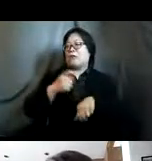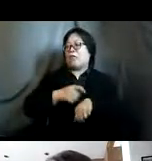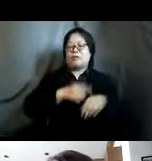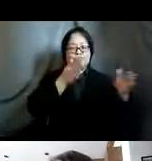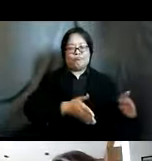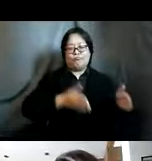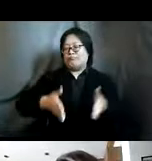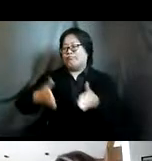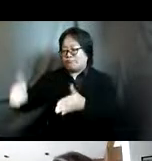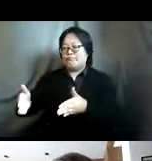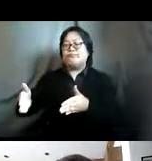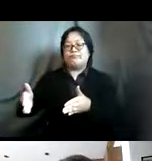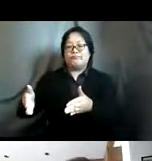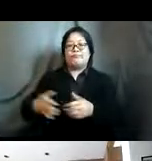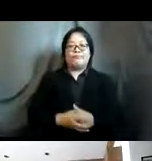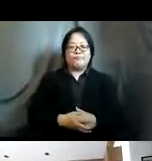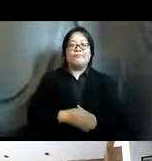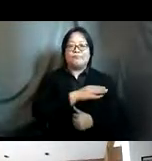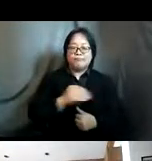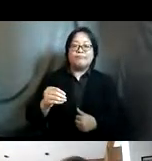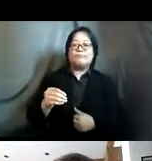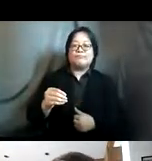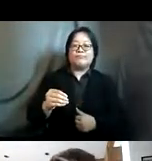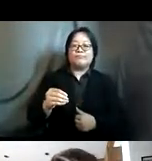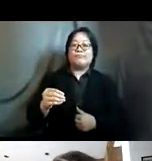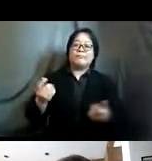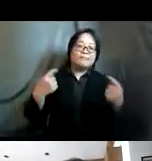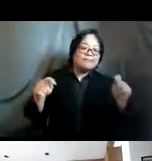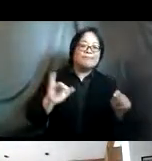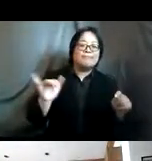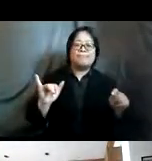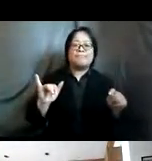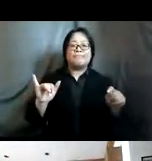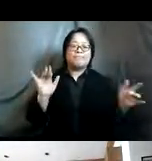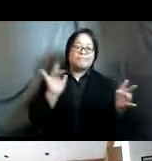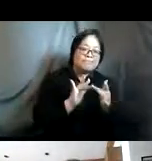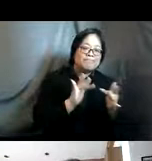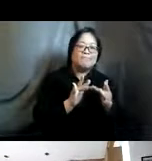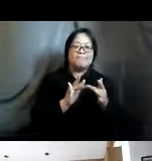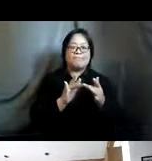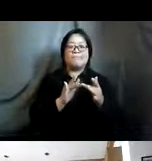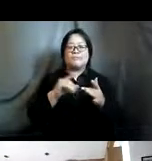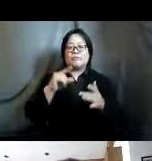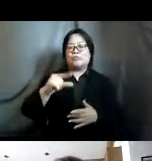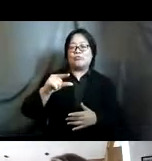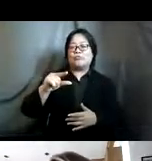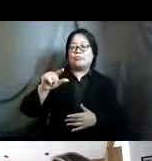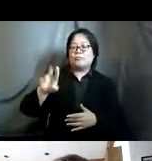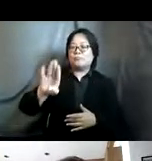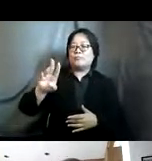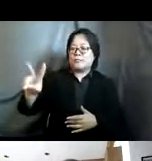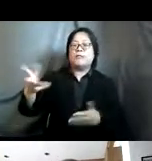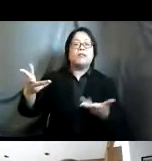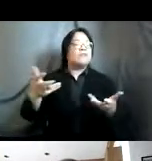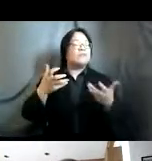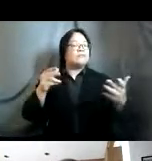going to call this and under we are trying to ensure linkages to our work on gbv including to link up with the